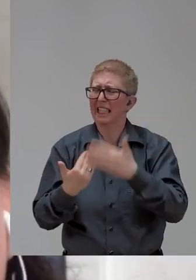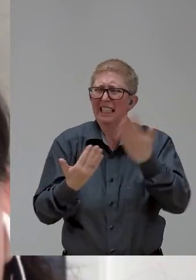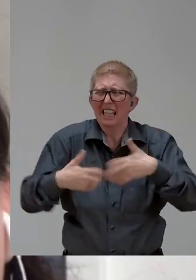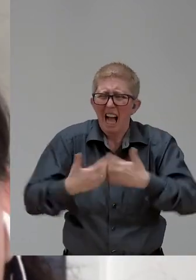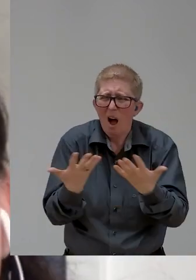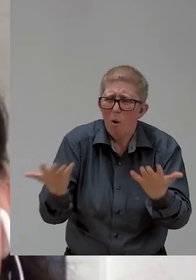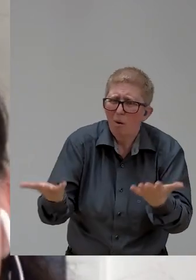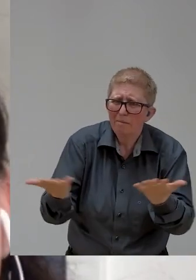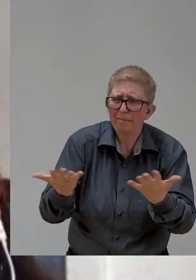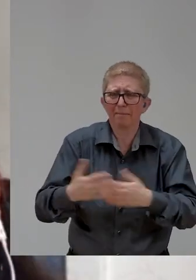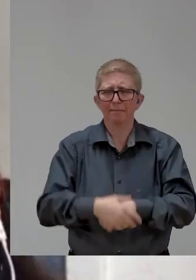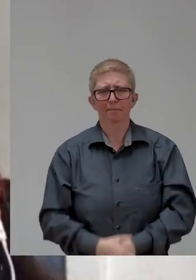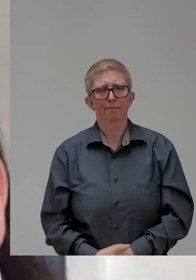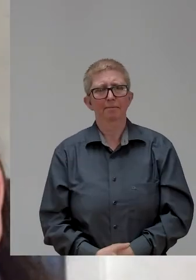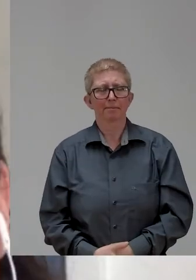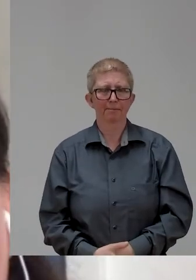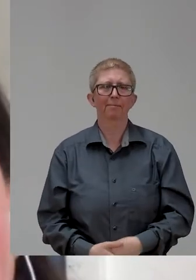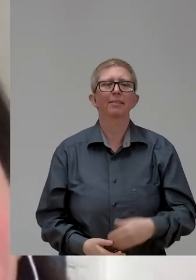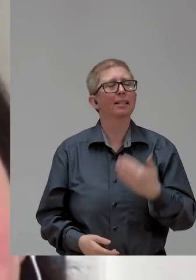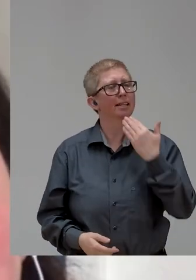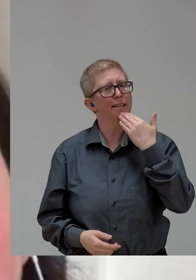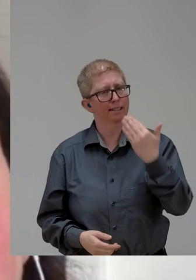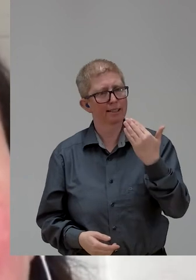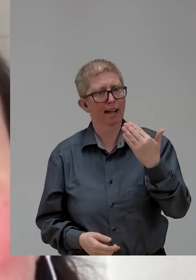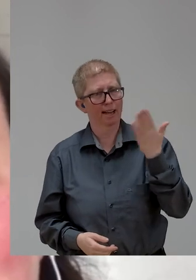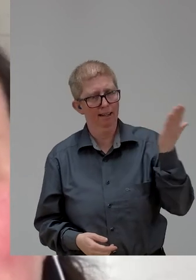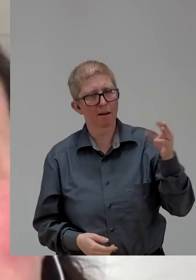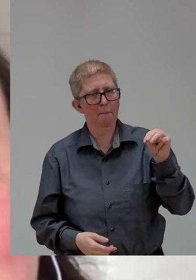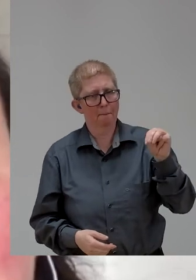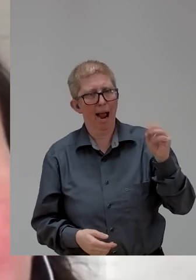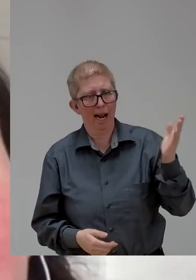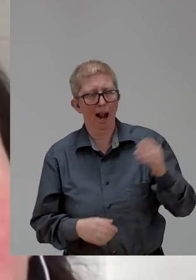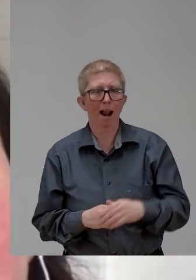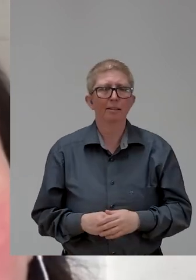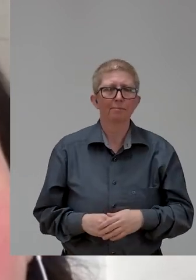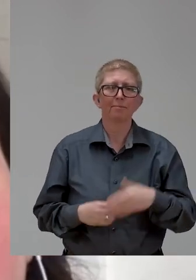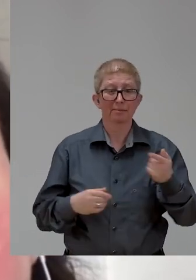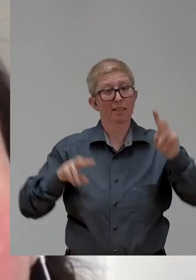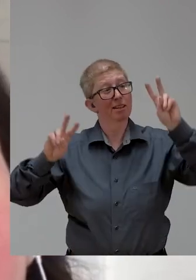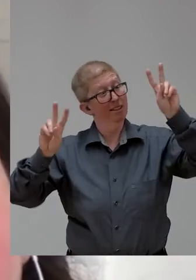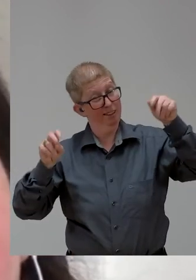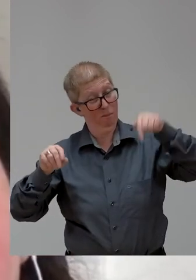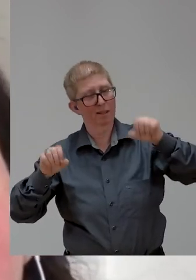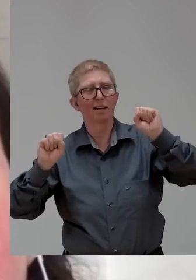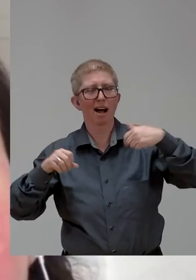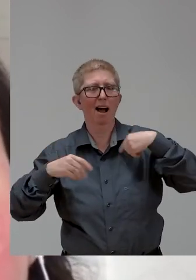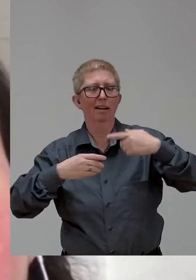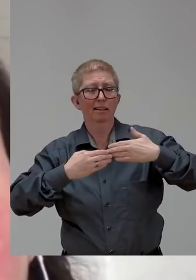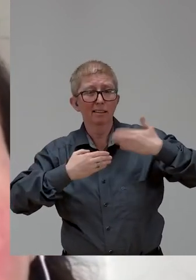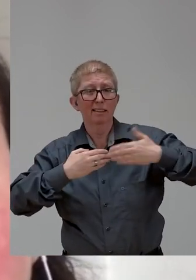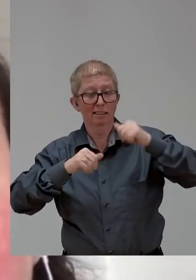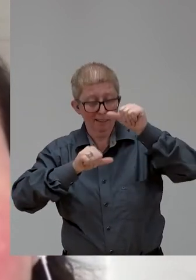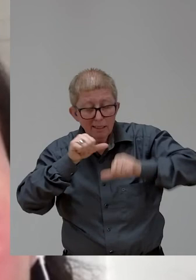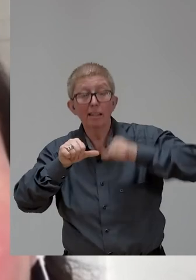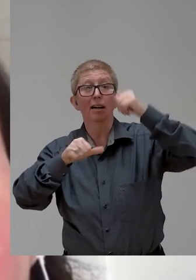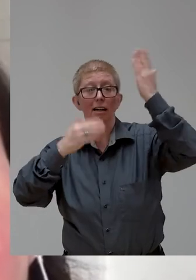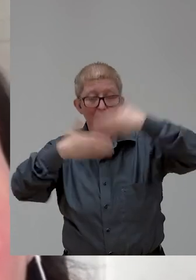Thank you so much, Michael. I think we could speak for days on all the different challenges, but I think, to me, the main challenge